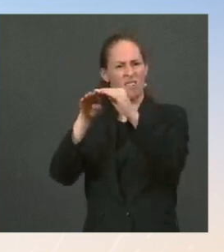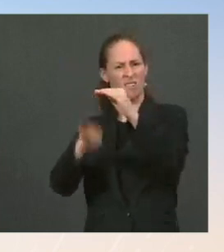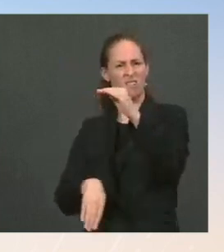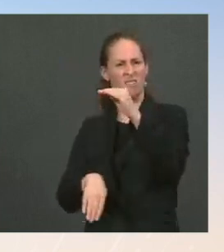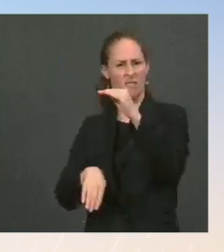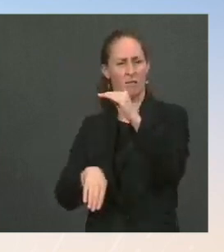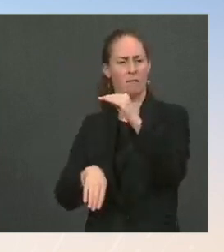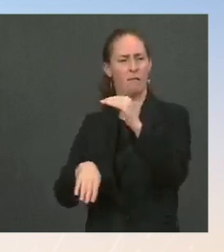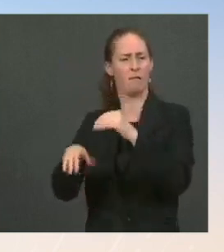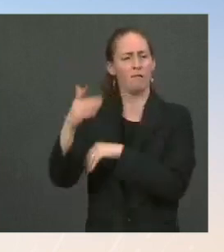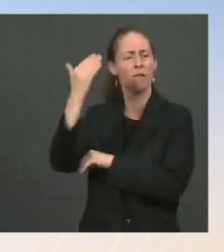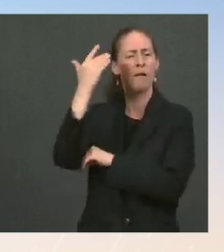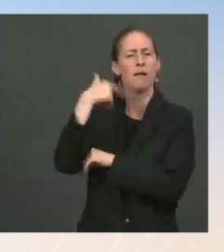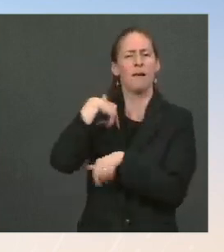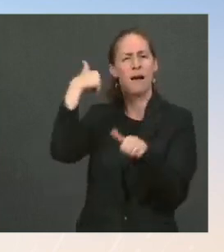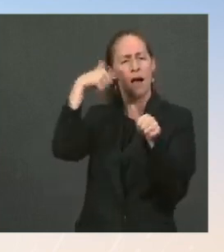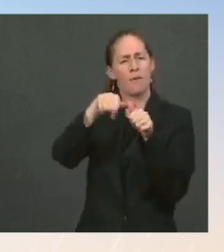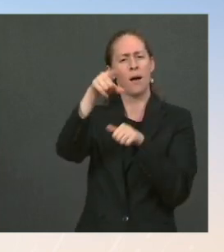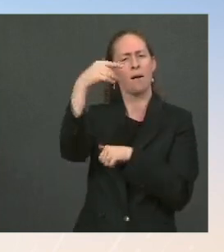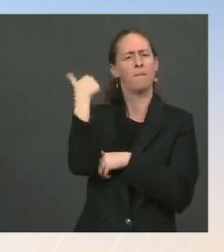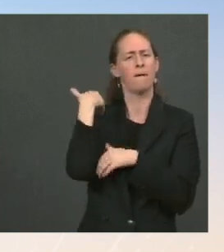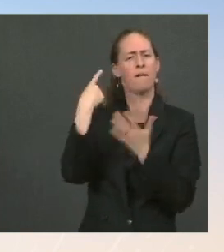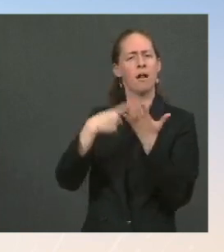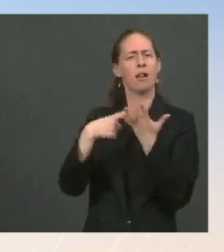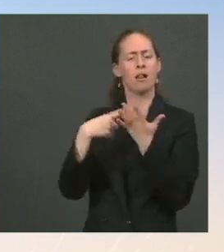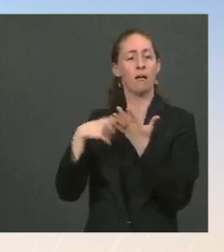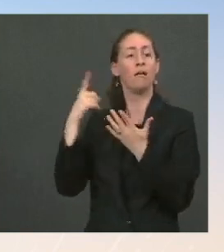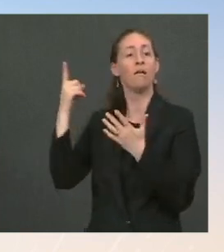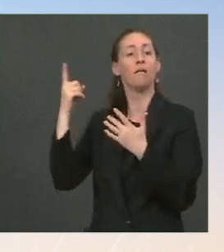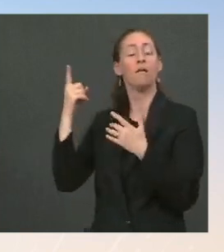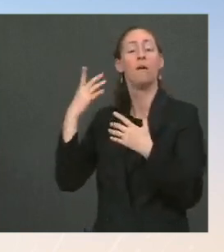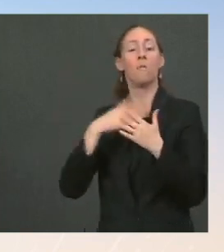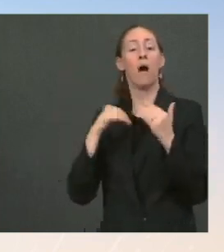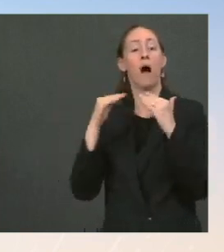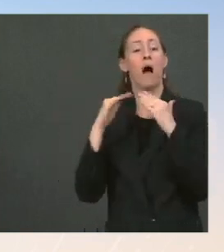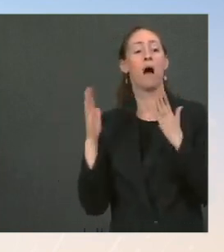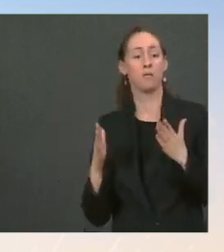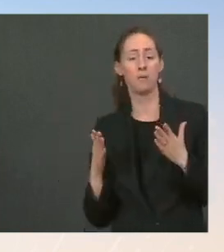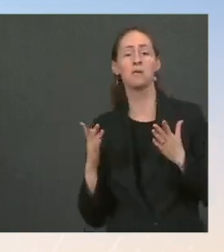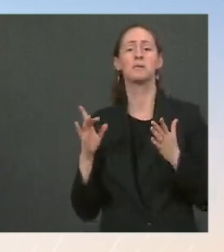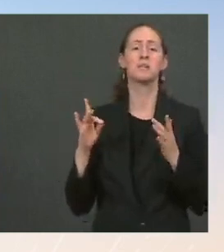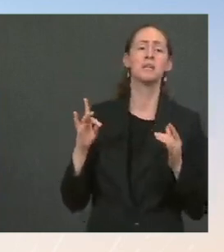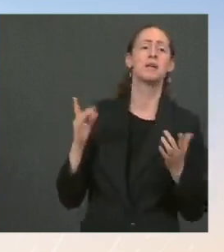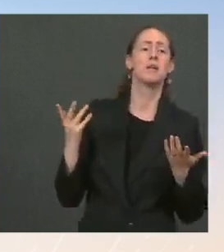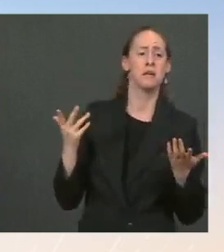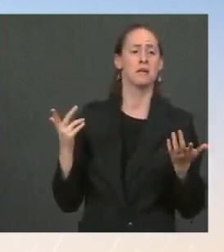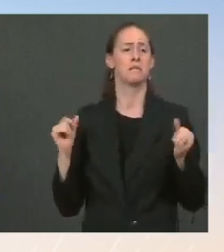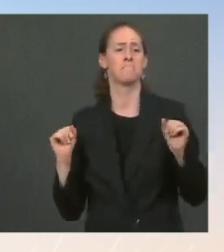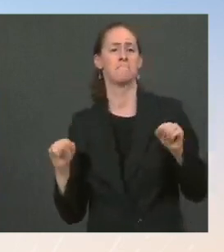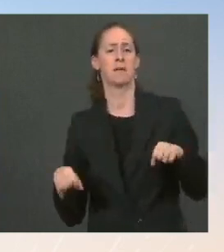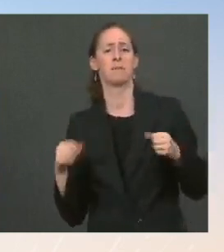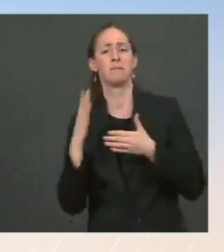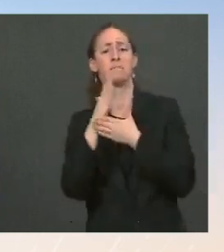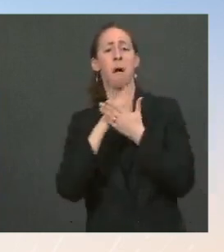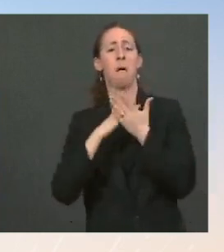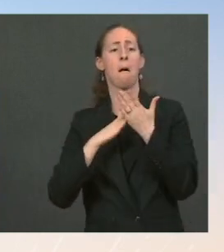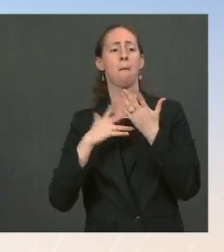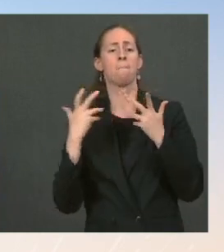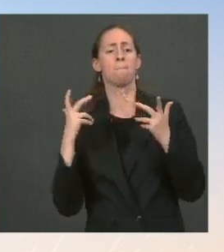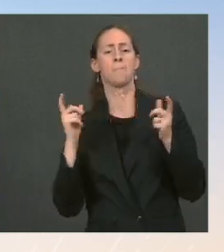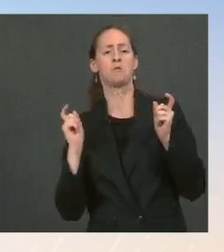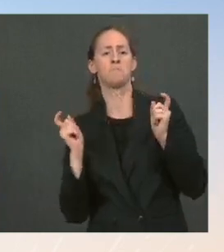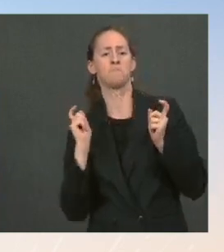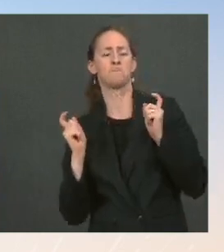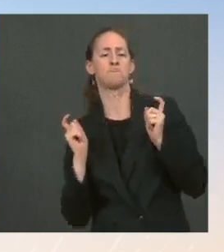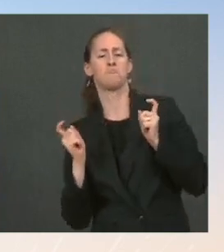the White House is okay with some means testing of these programs and you don't want to negotiate from the podium. That